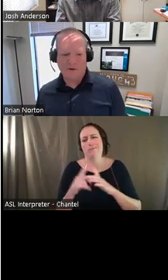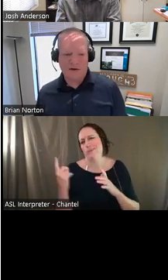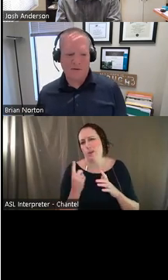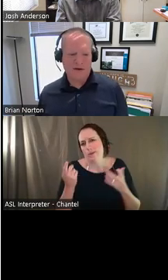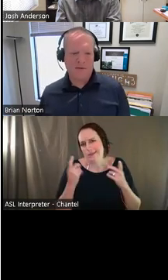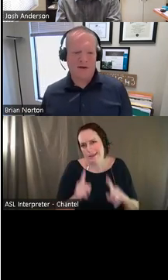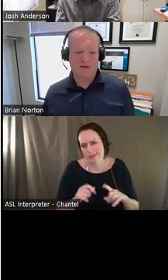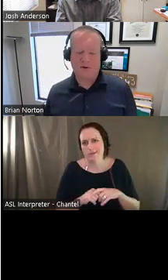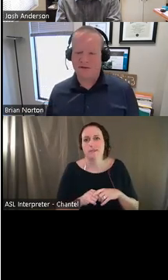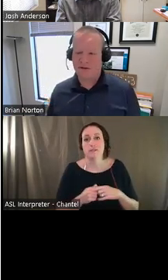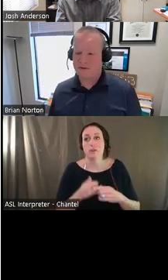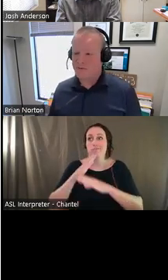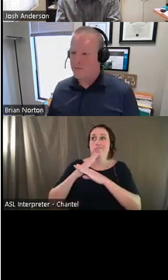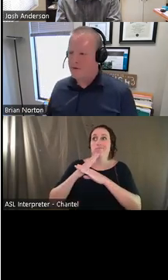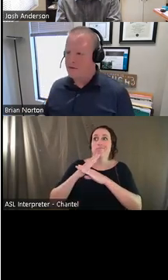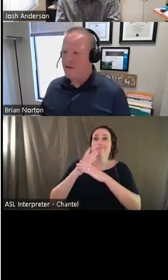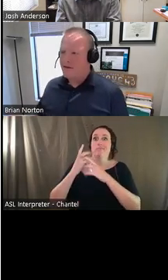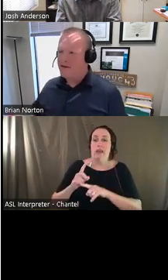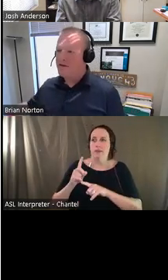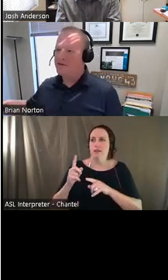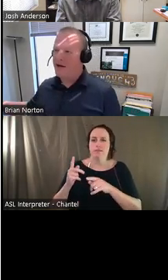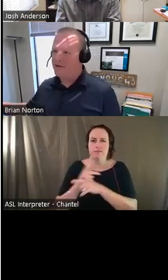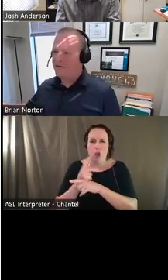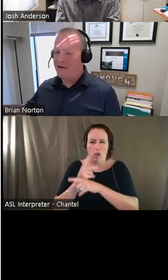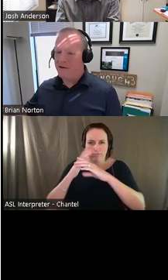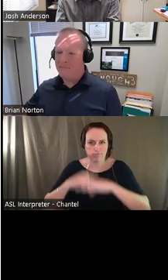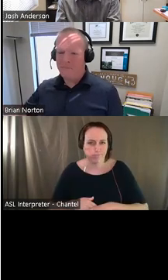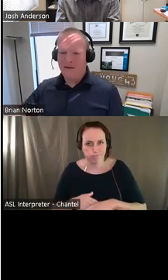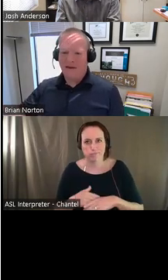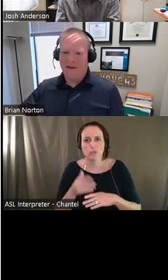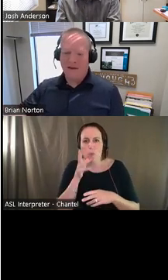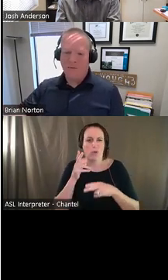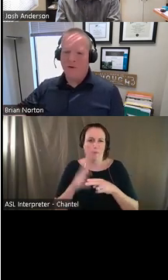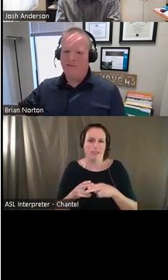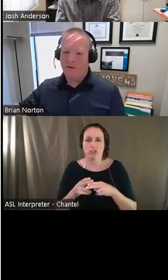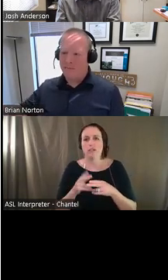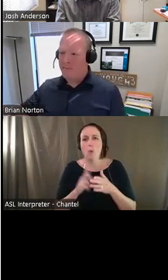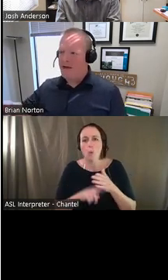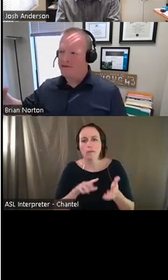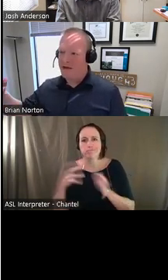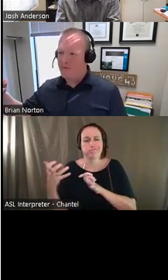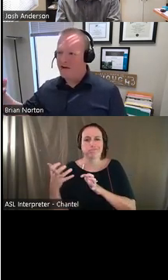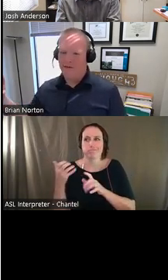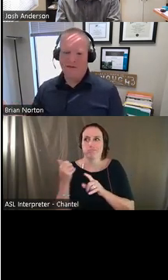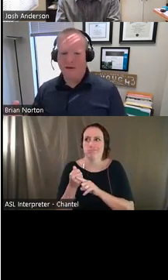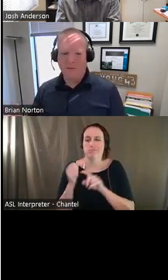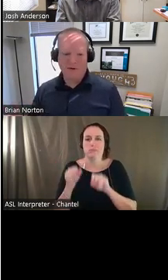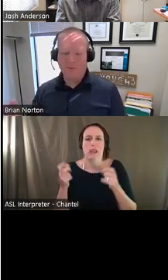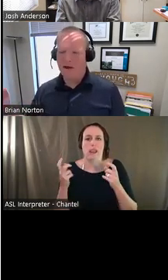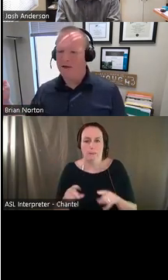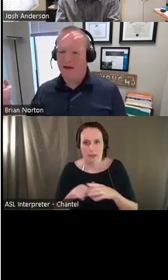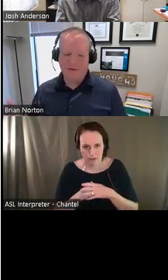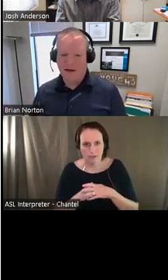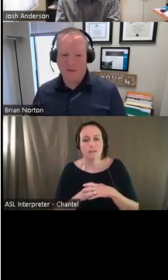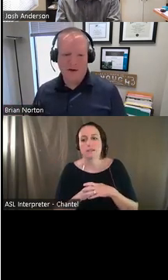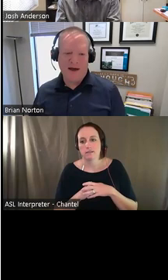have to overcome in the accommodation process. So we don't want to leave those out and work from a mindset where everything works